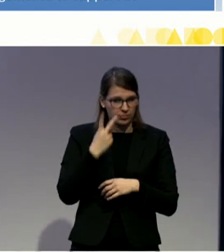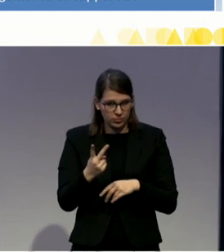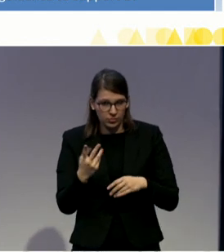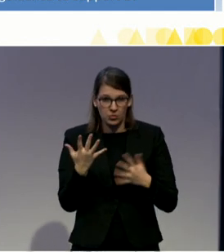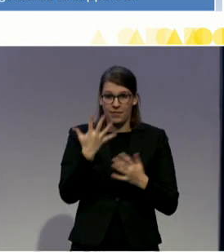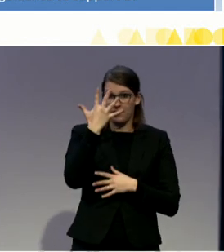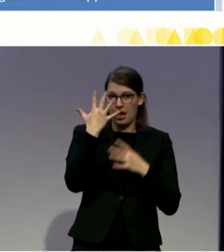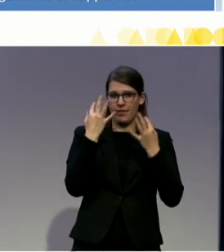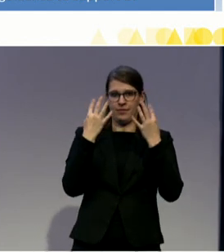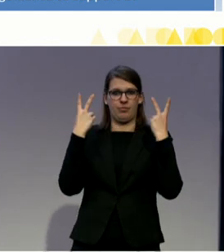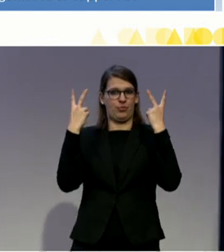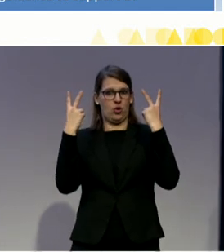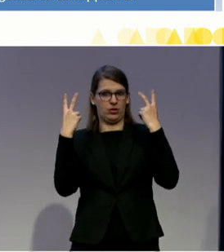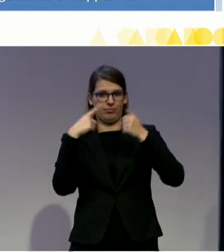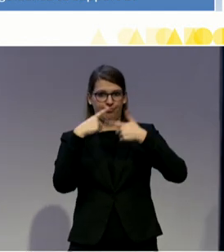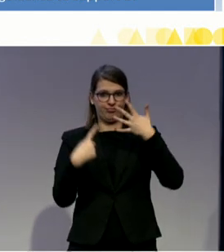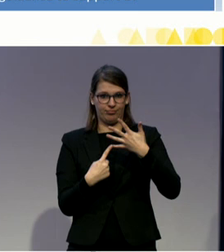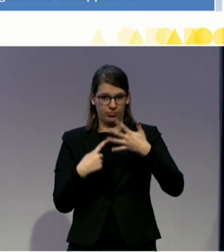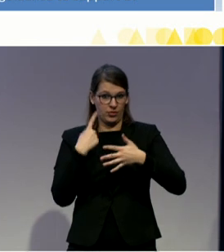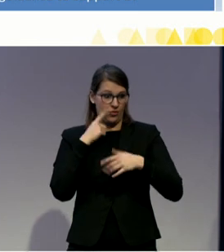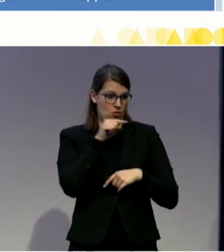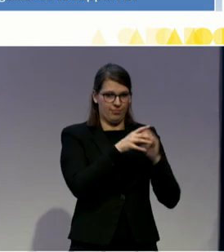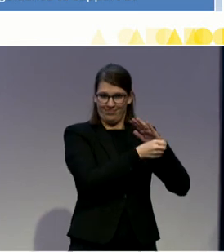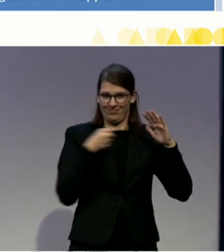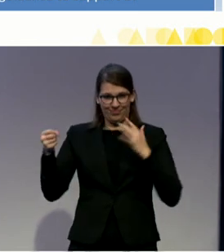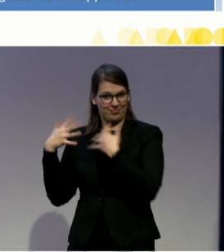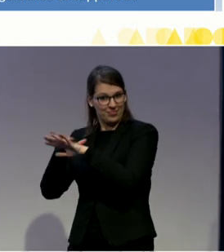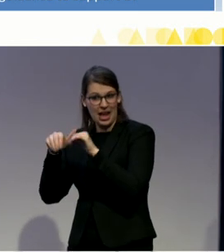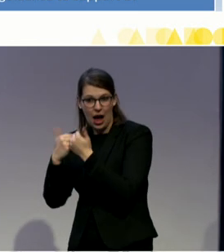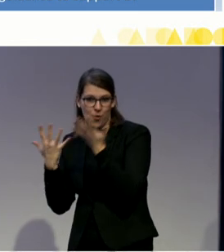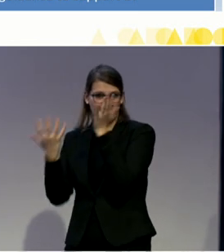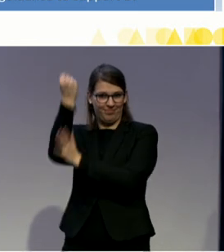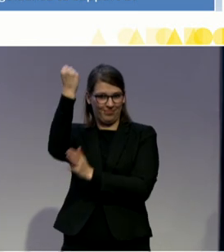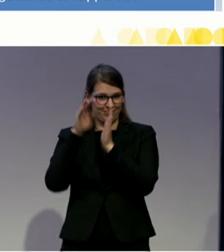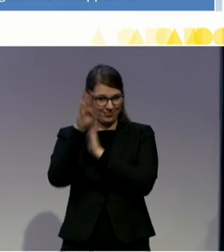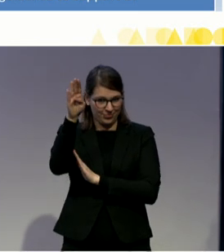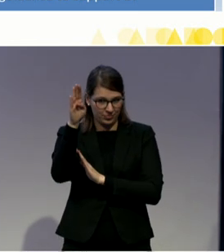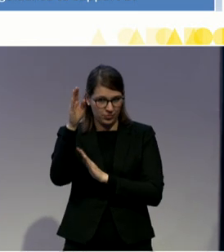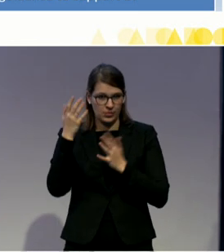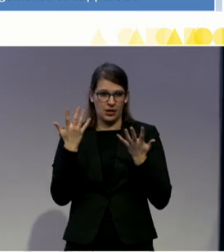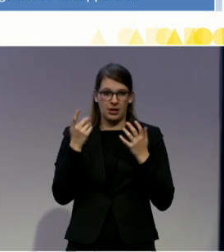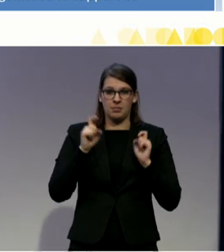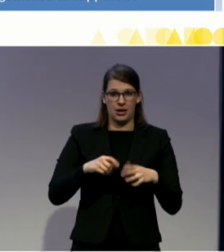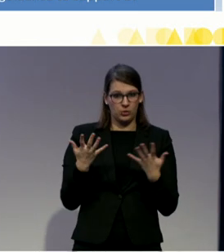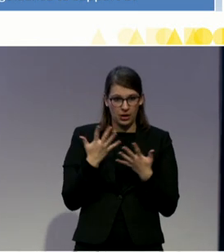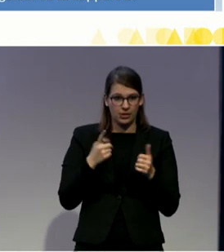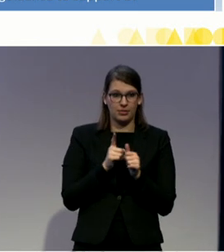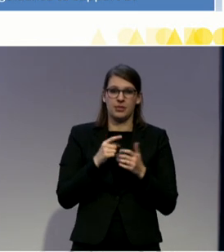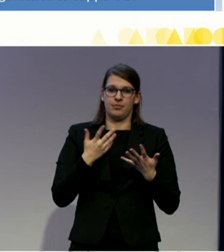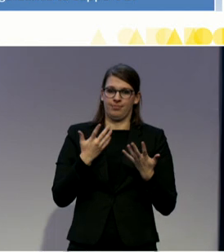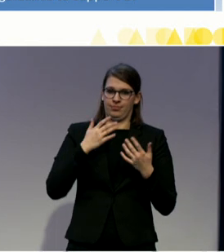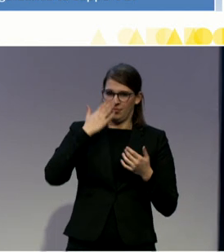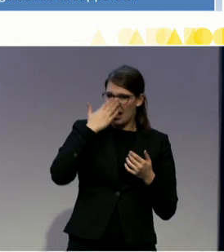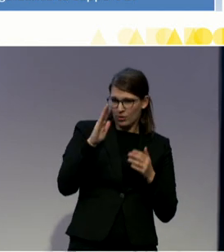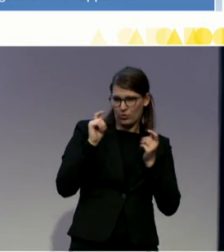-institutionalization. These are commitment to de-institutionalization, and that's in terms of law and policy,